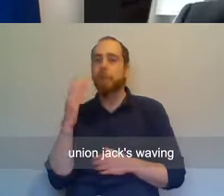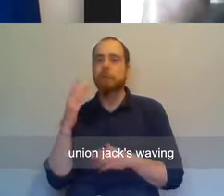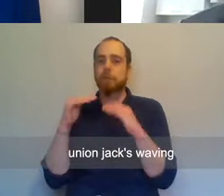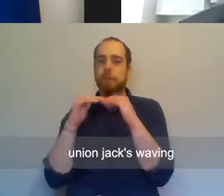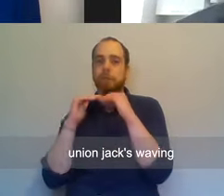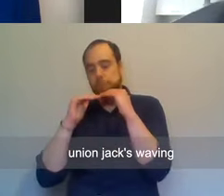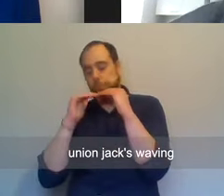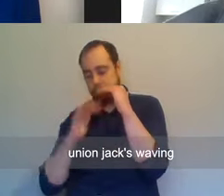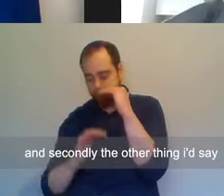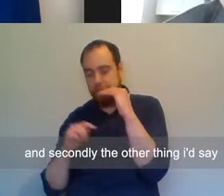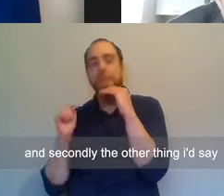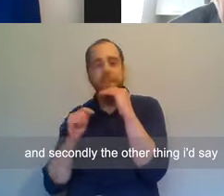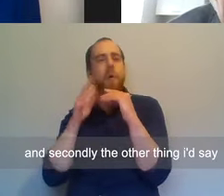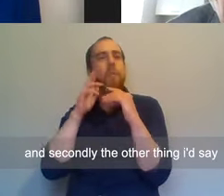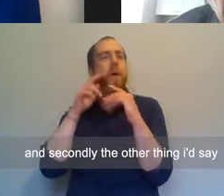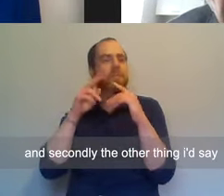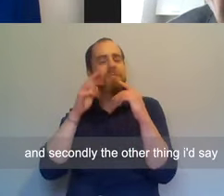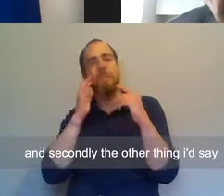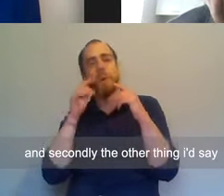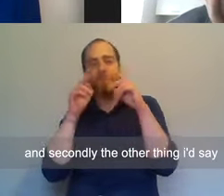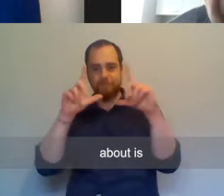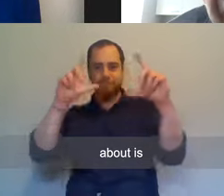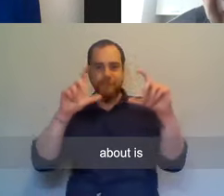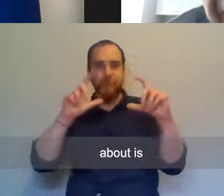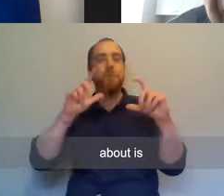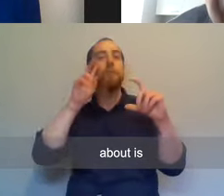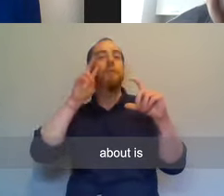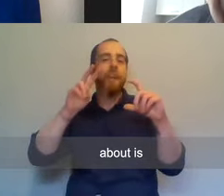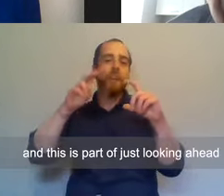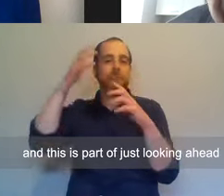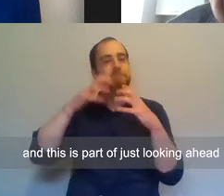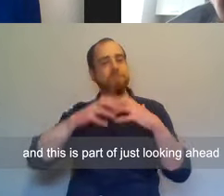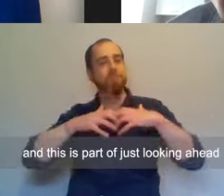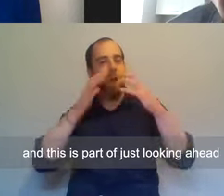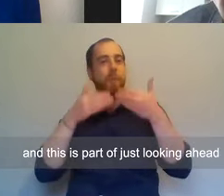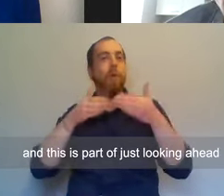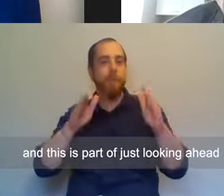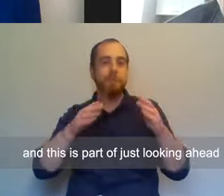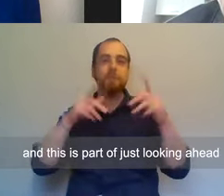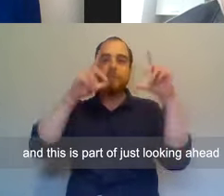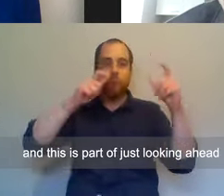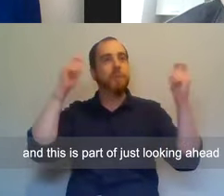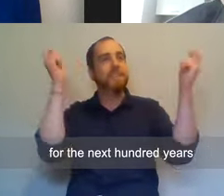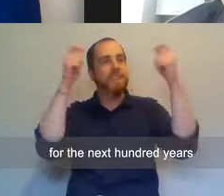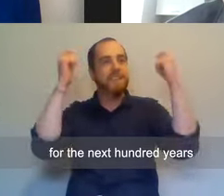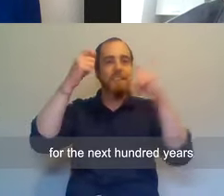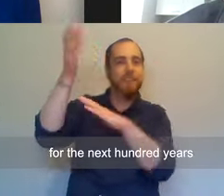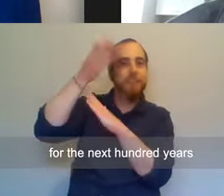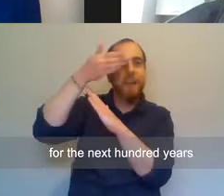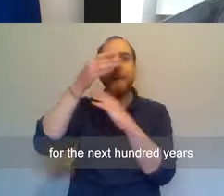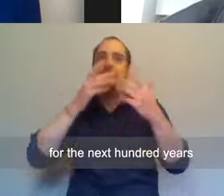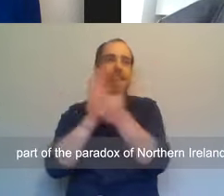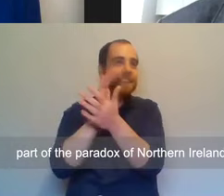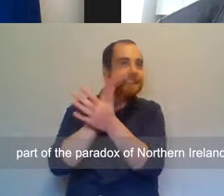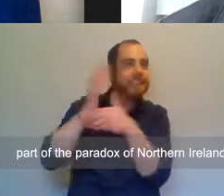and the Union Jacks waving. And secondly, the other thing I'd say about is, and this is part of just looking ahead for the next 100